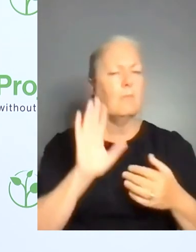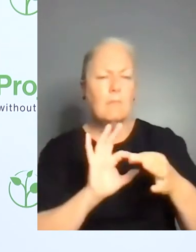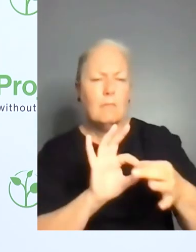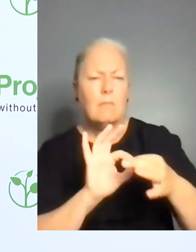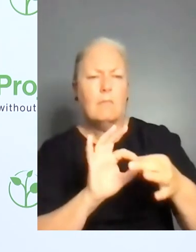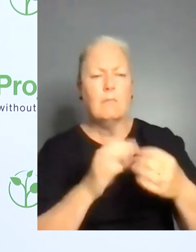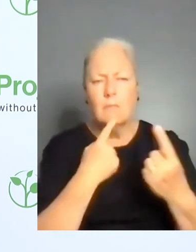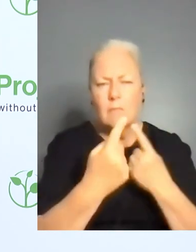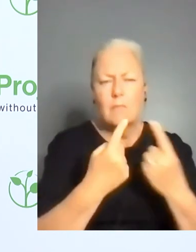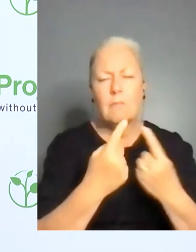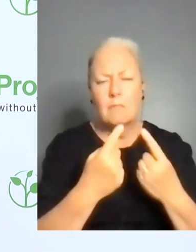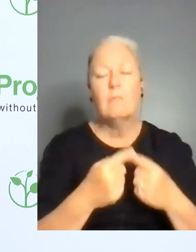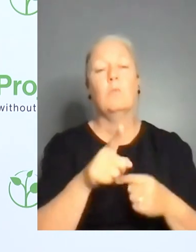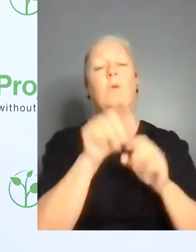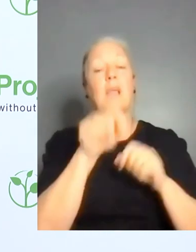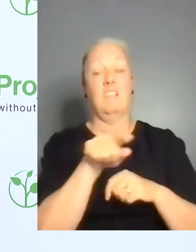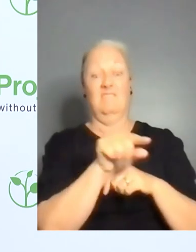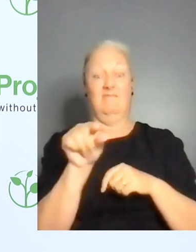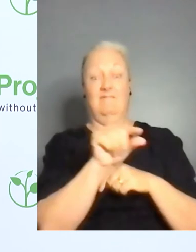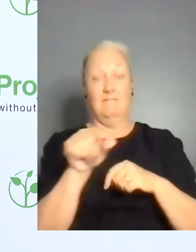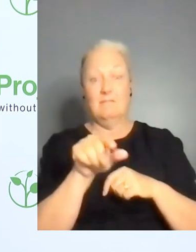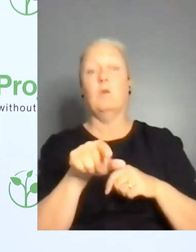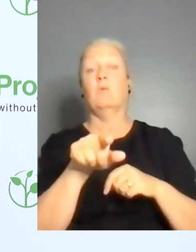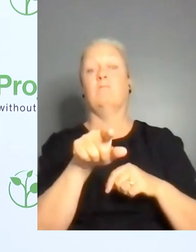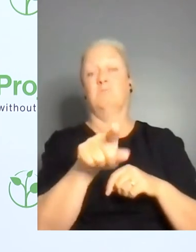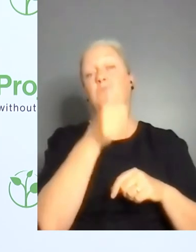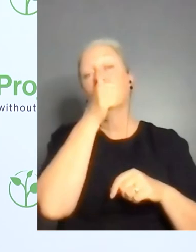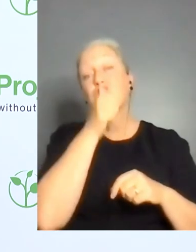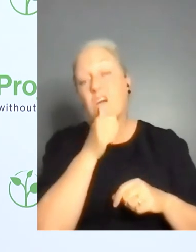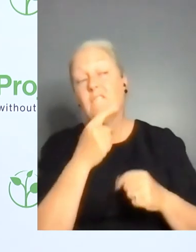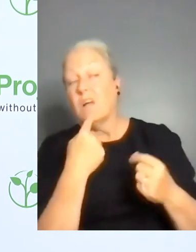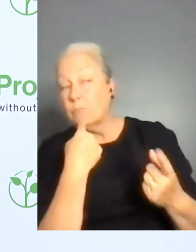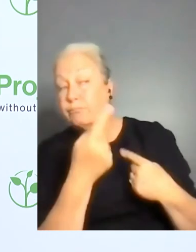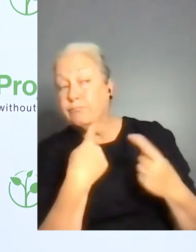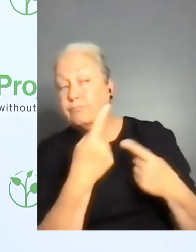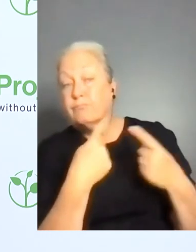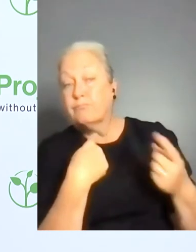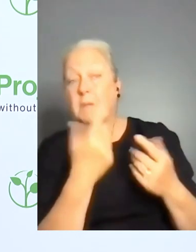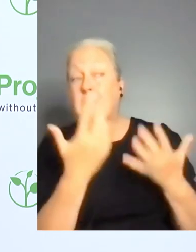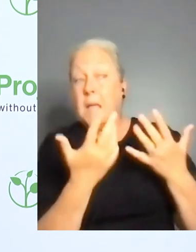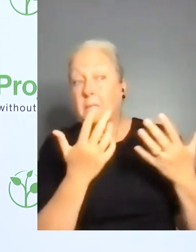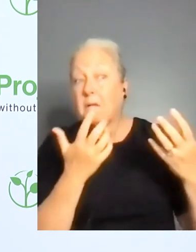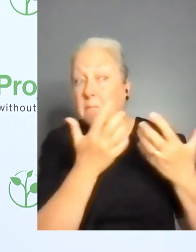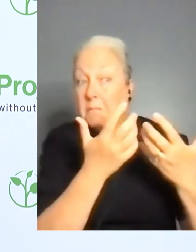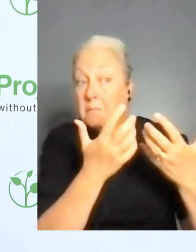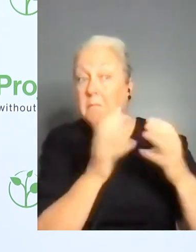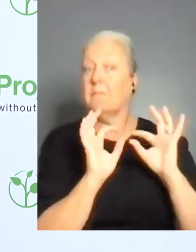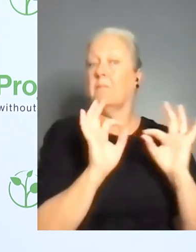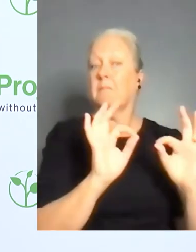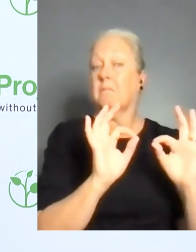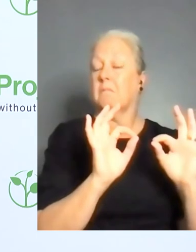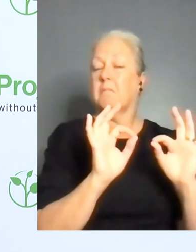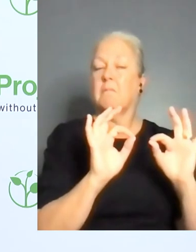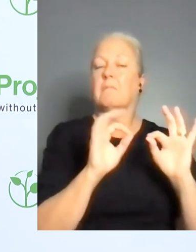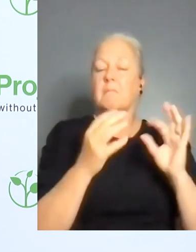private conversation and start a conversation on if you might fit together. Maybe Matthijs and Michael, you make a more